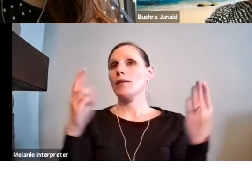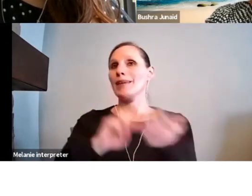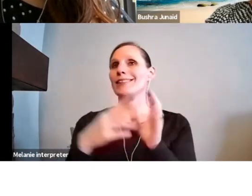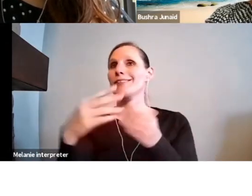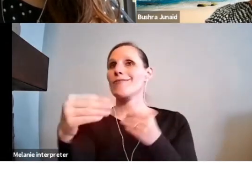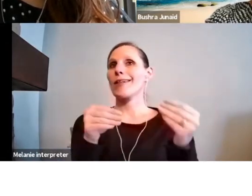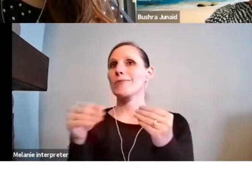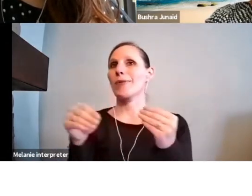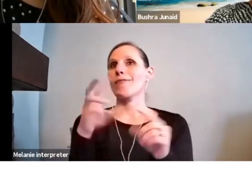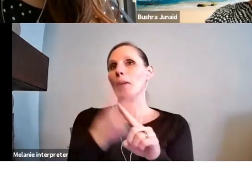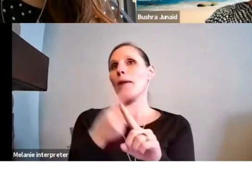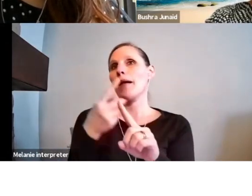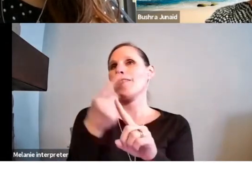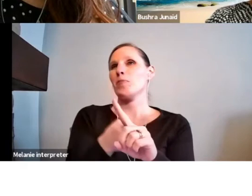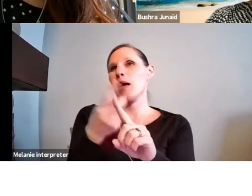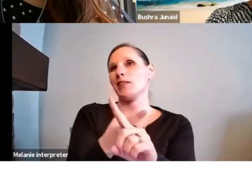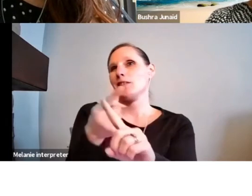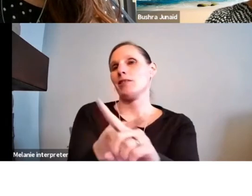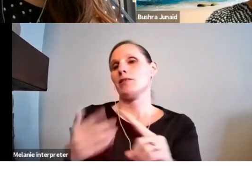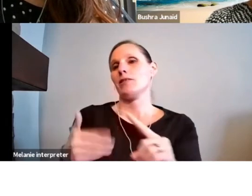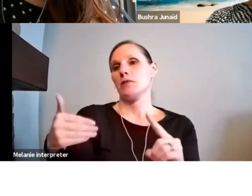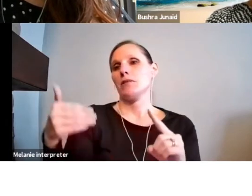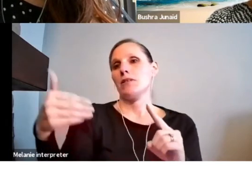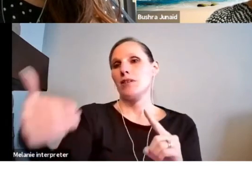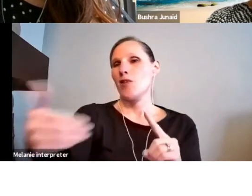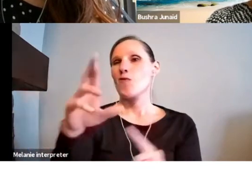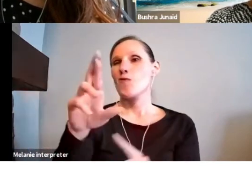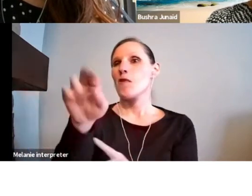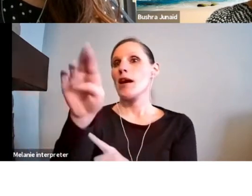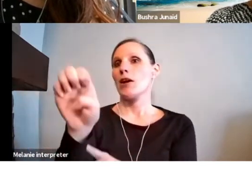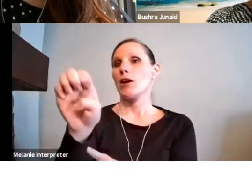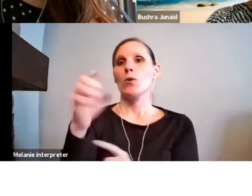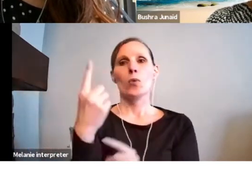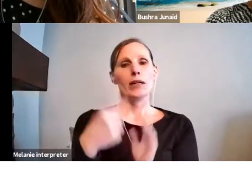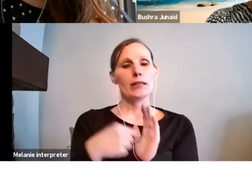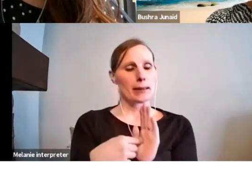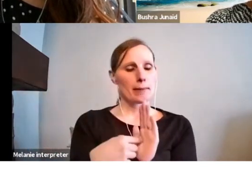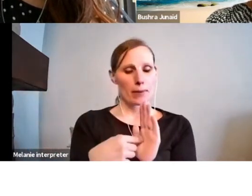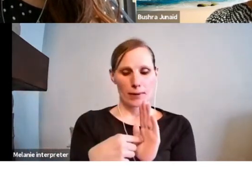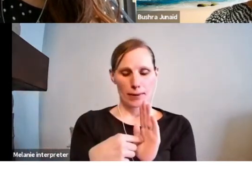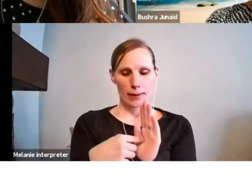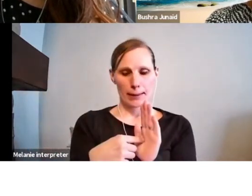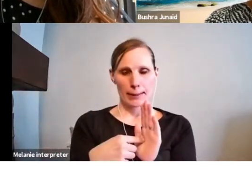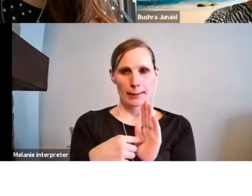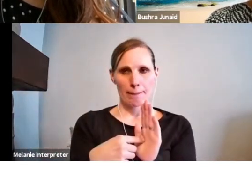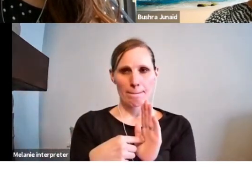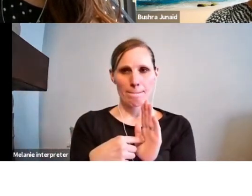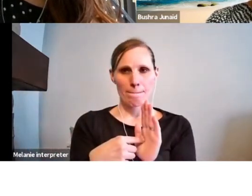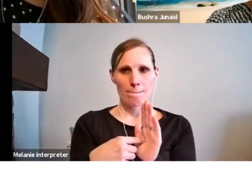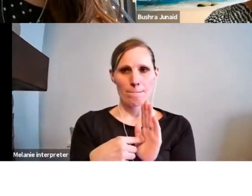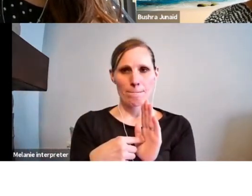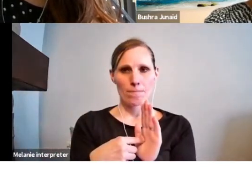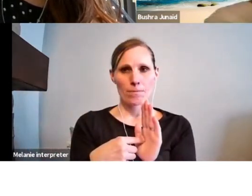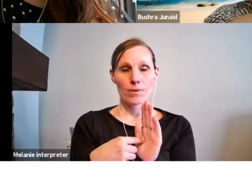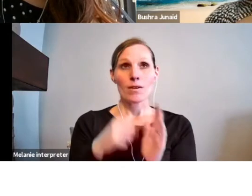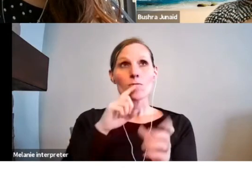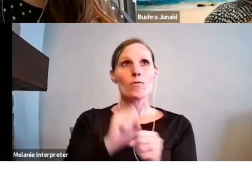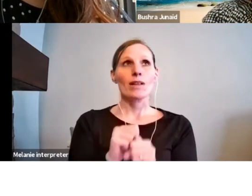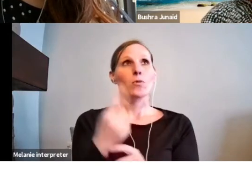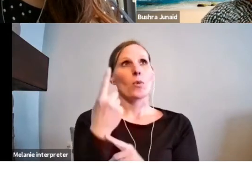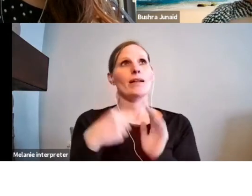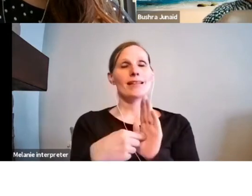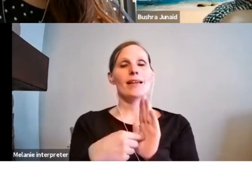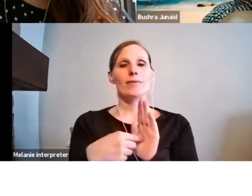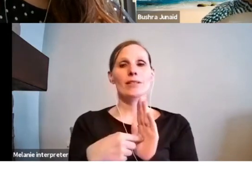One example was the market